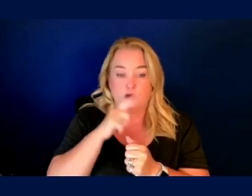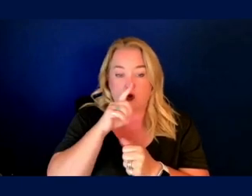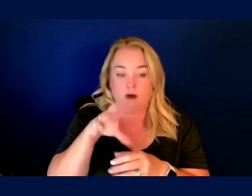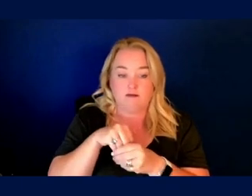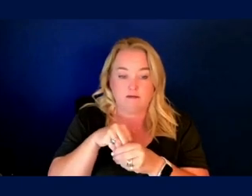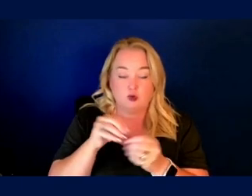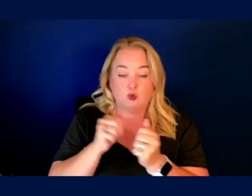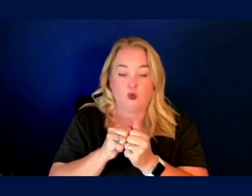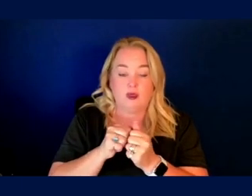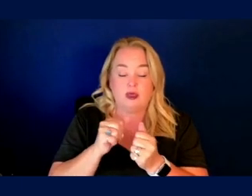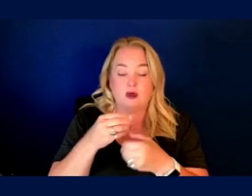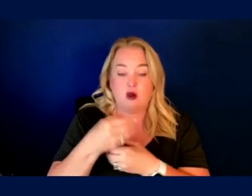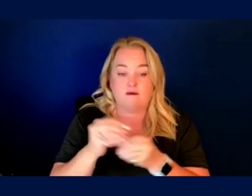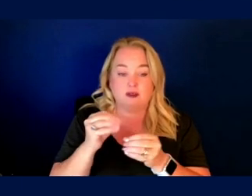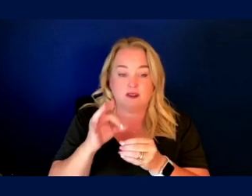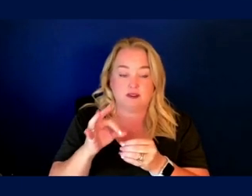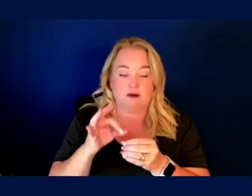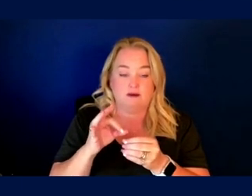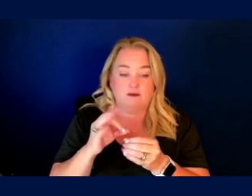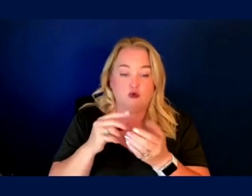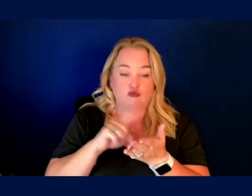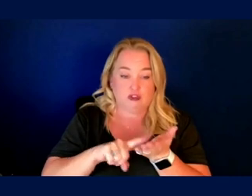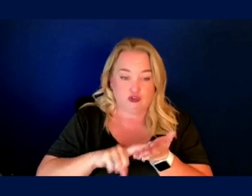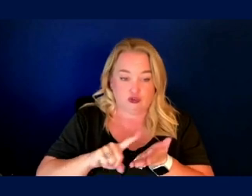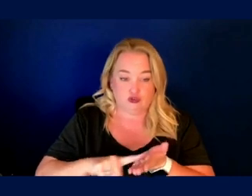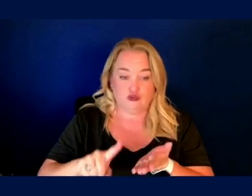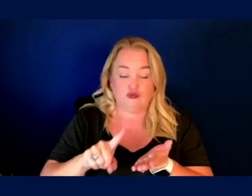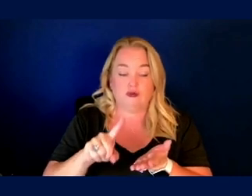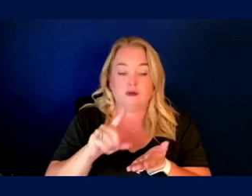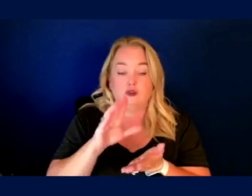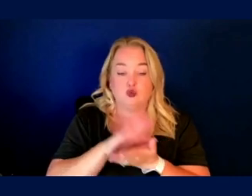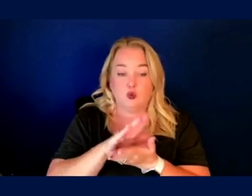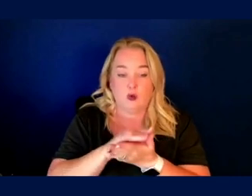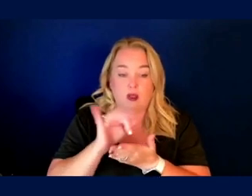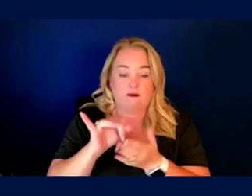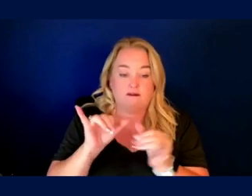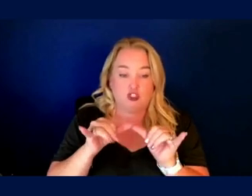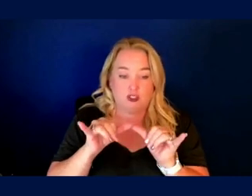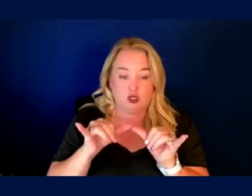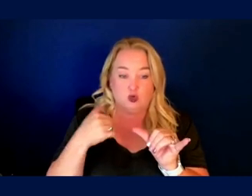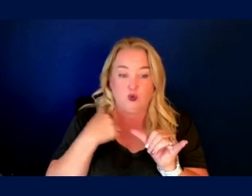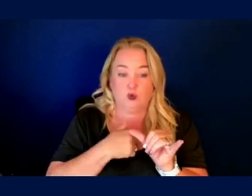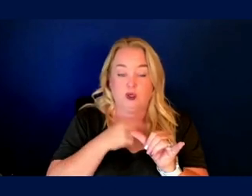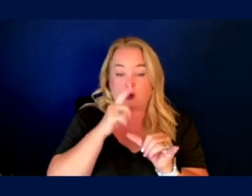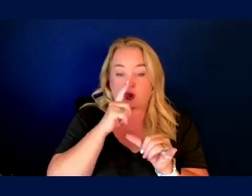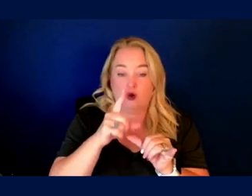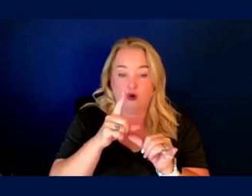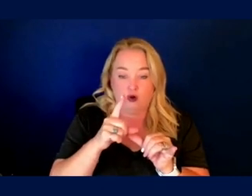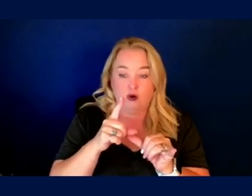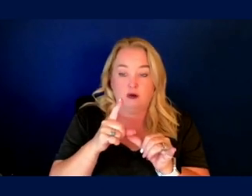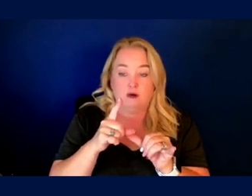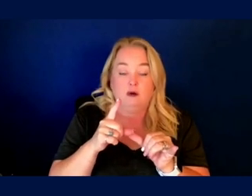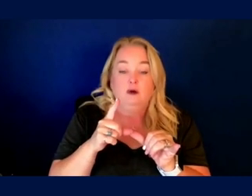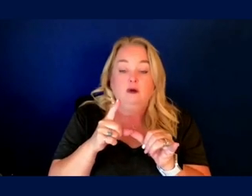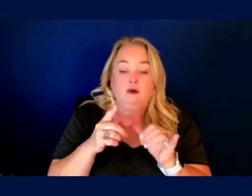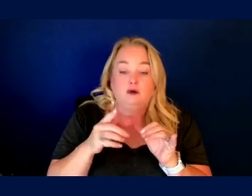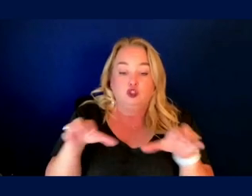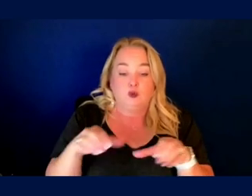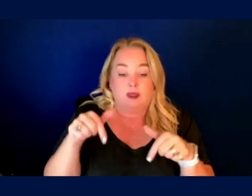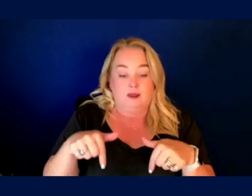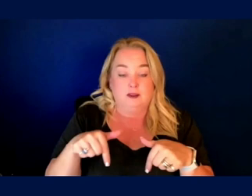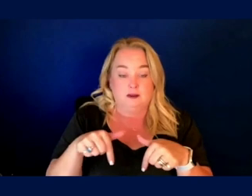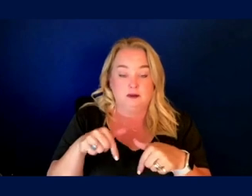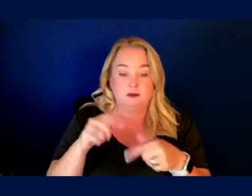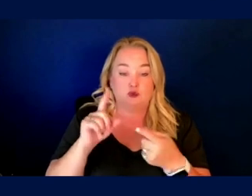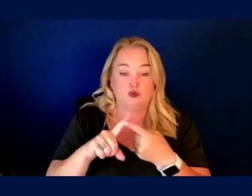and Translation in the School of Engineering. And today's event is actually run by our partners, Hopkins at Home, which provide video